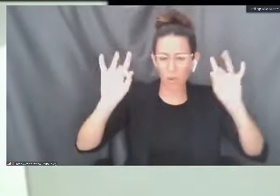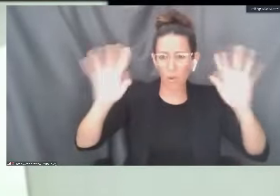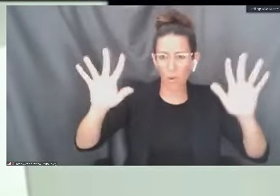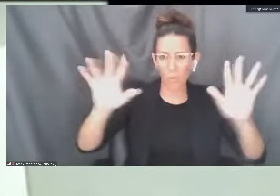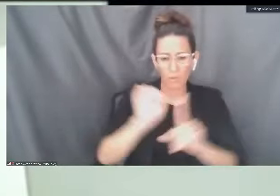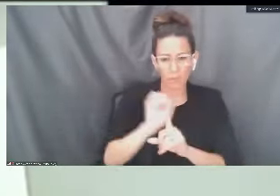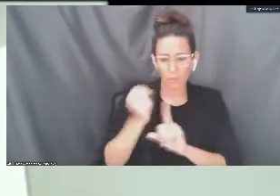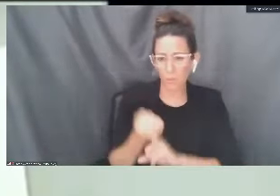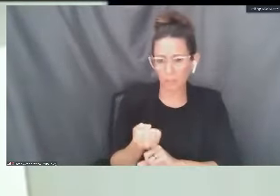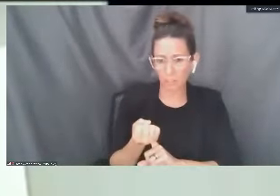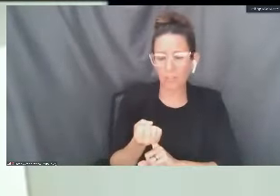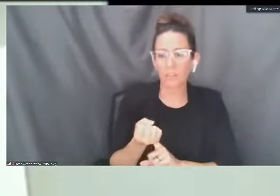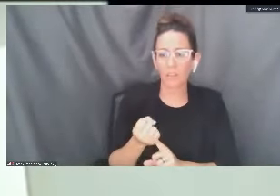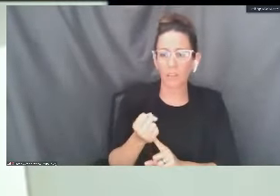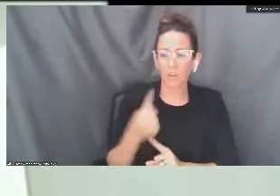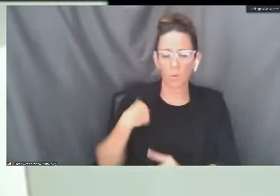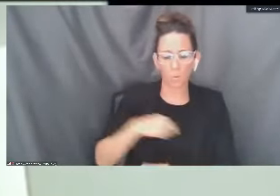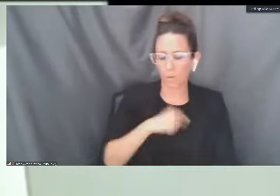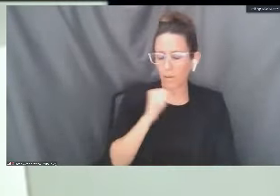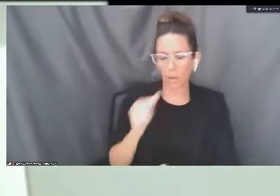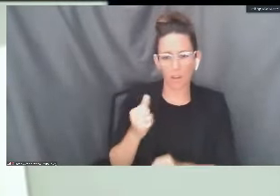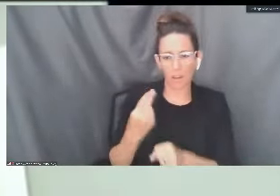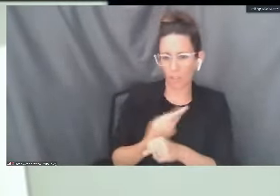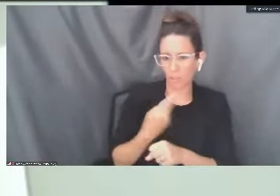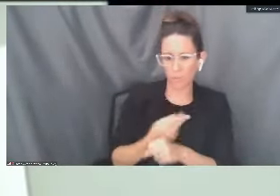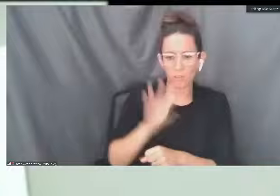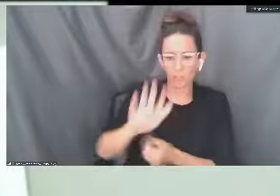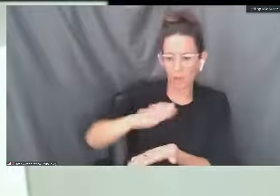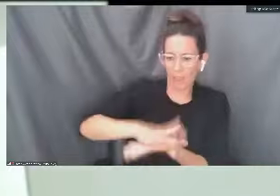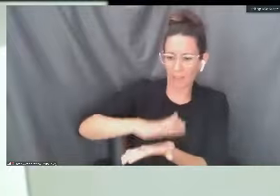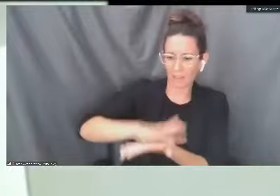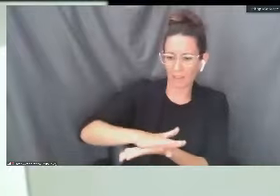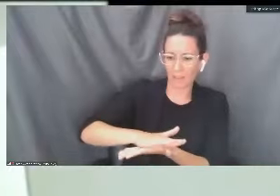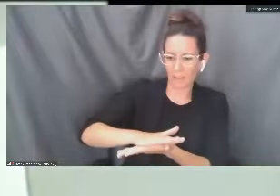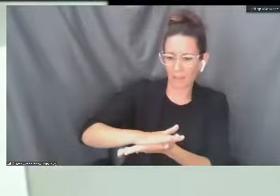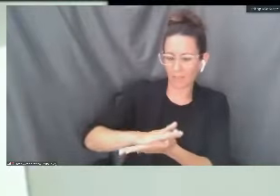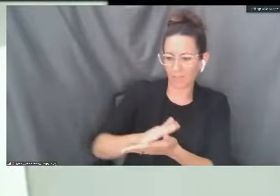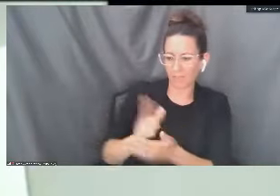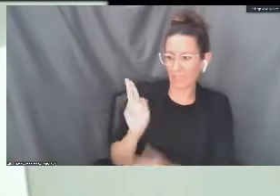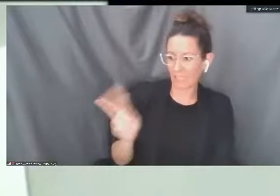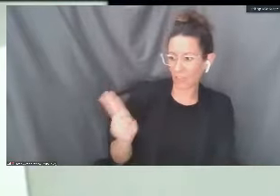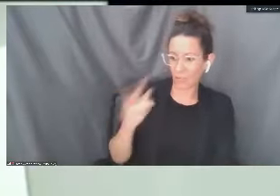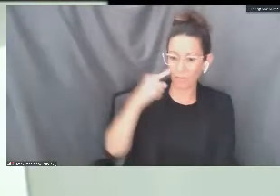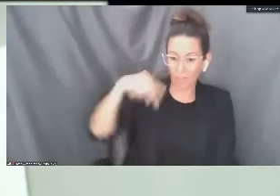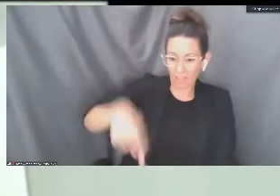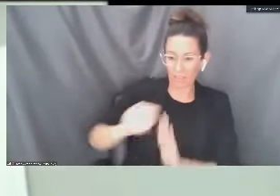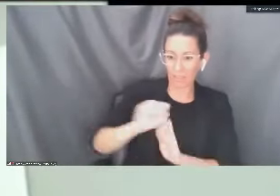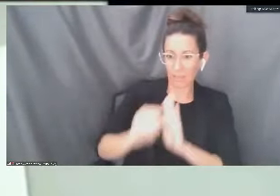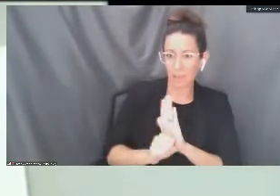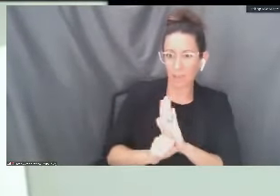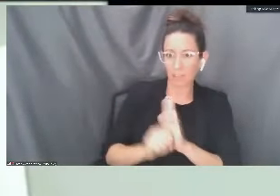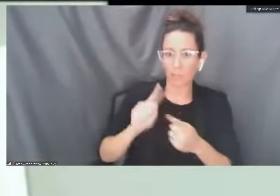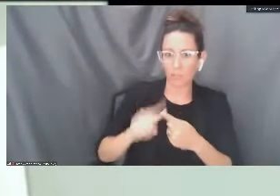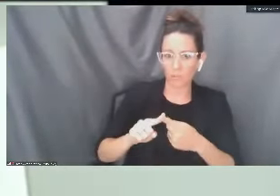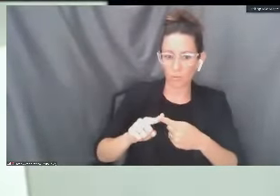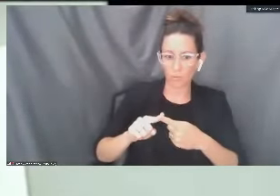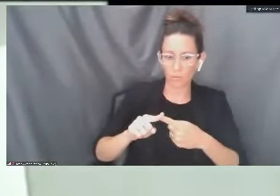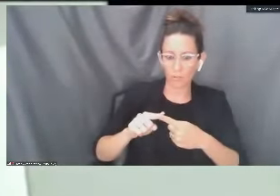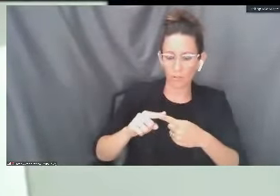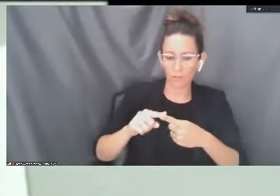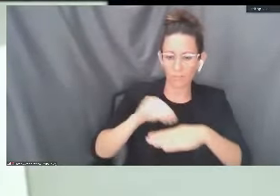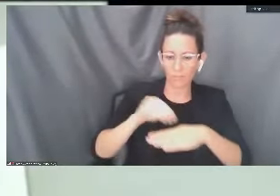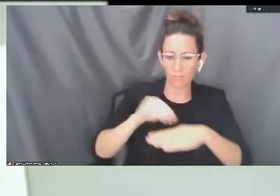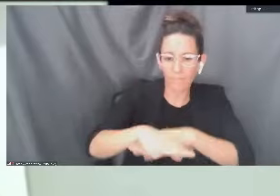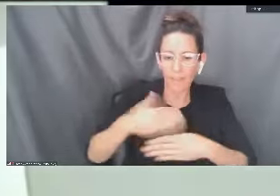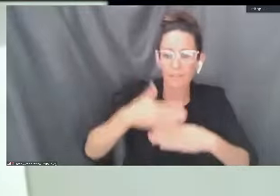be using any of your academic standing this semester to impact your priority registration here at Long Beach City